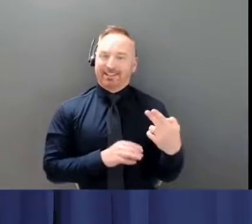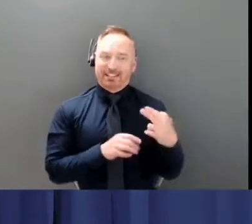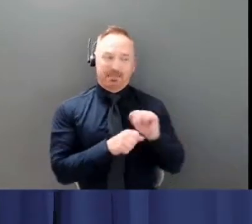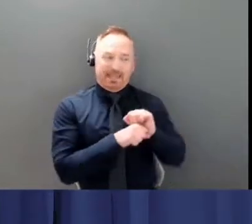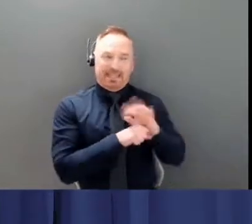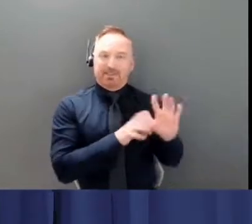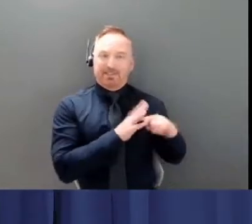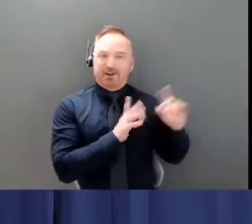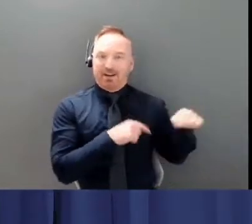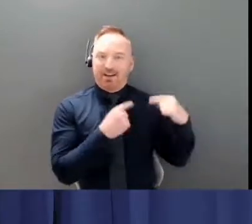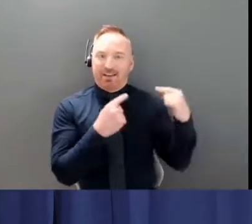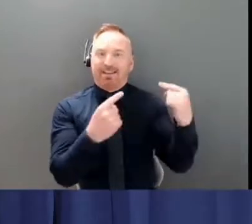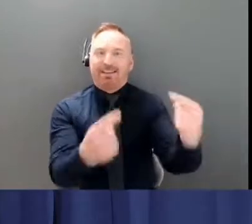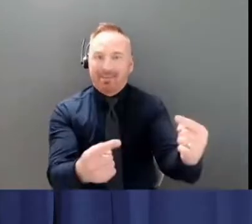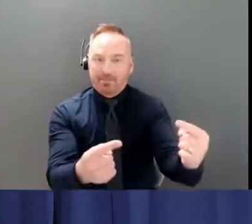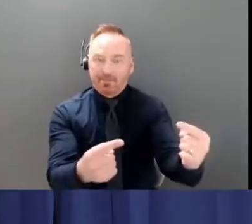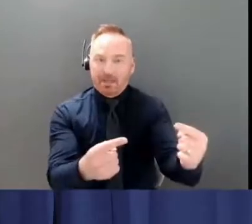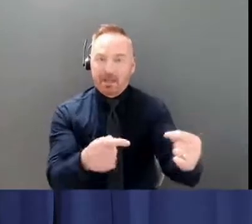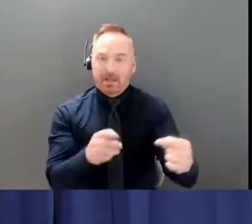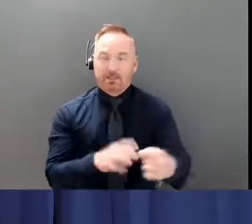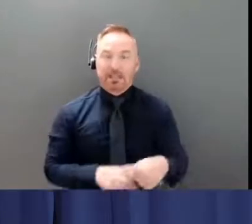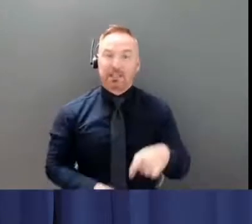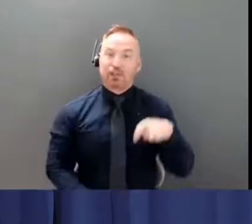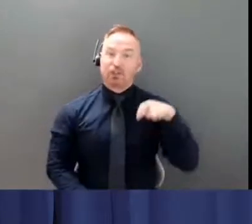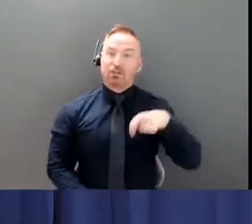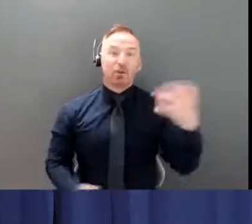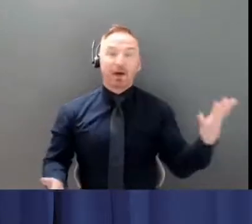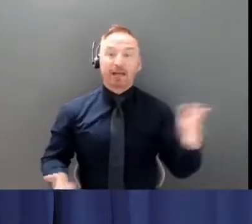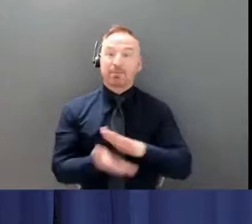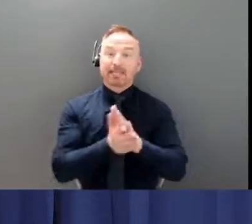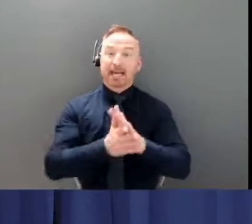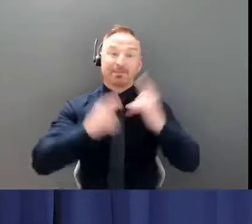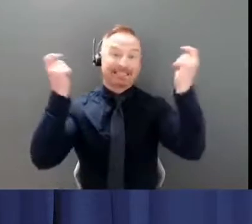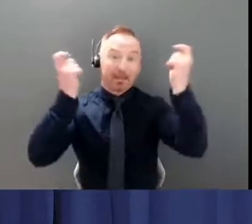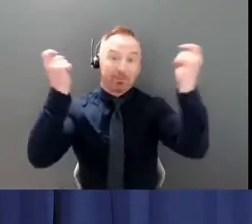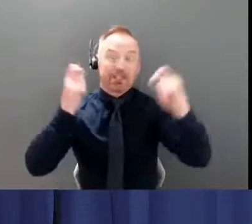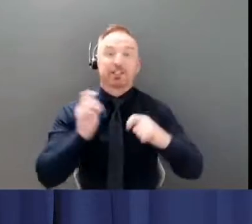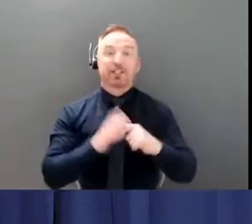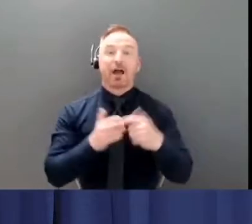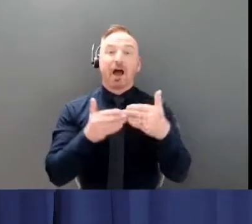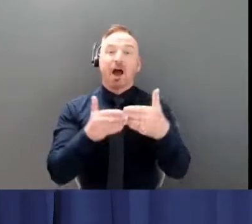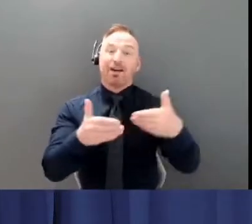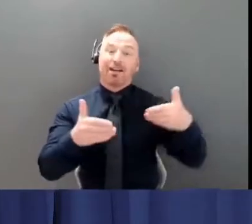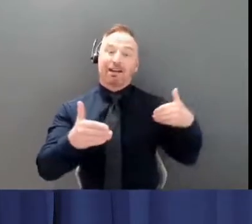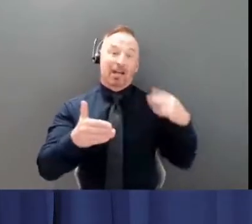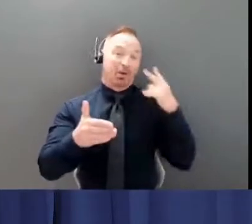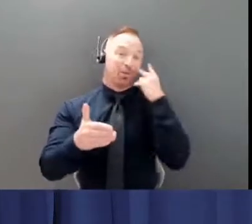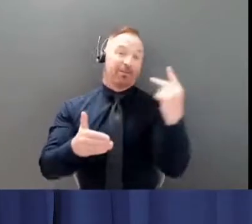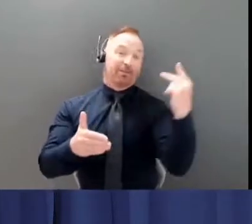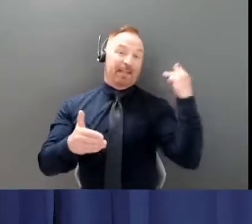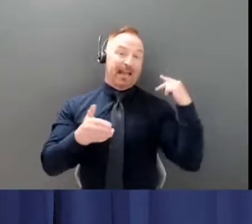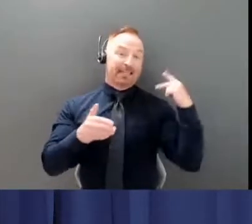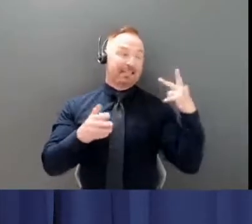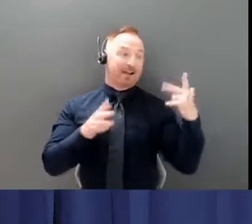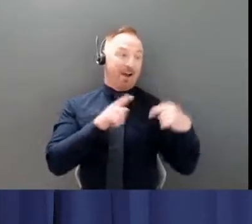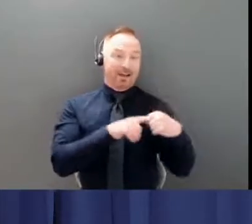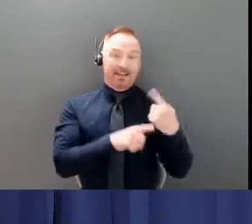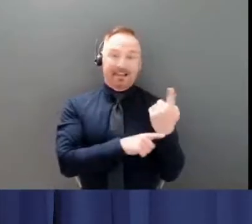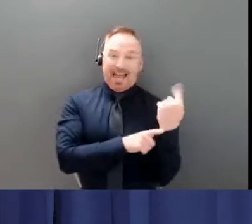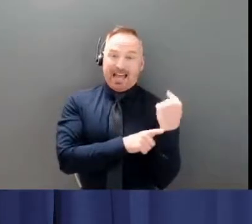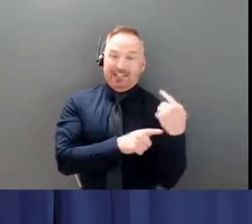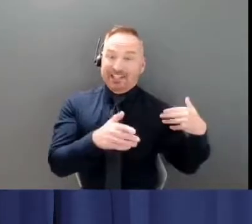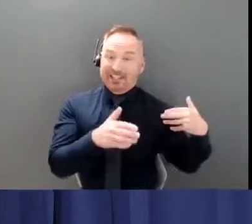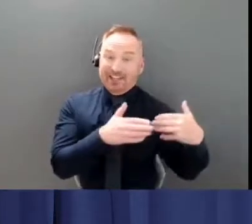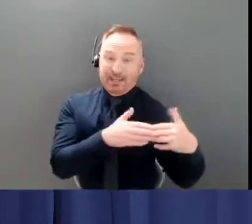sorts, a time where we may have reflected on our past year, we now find ourselves in a very different situation and one